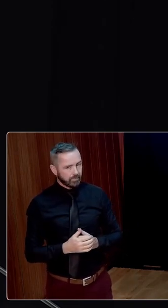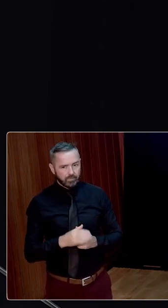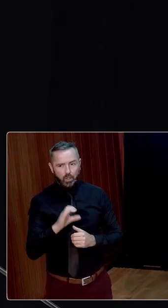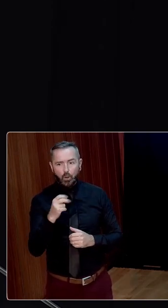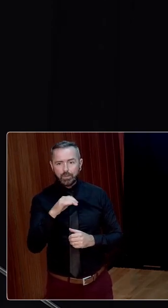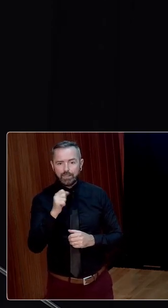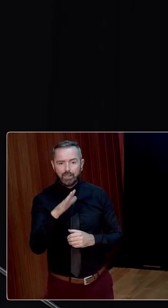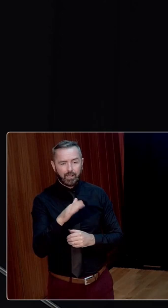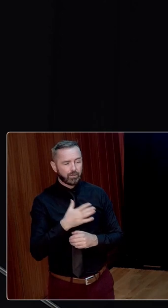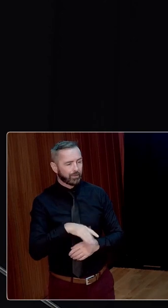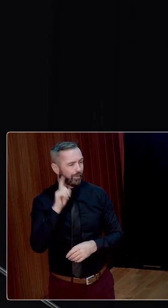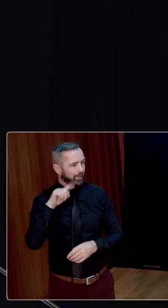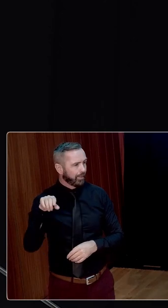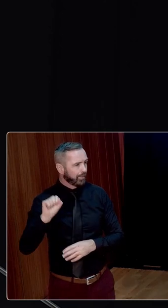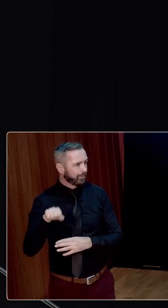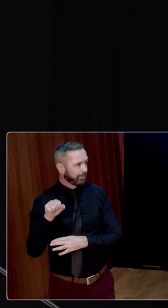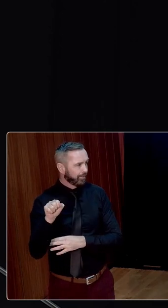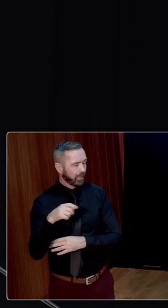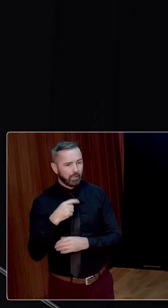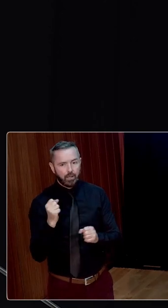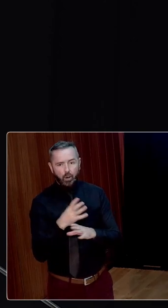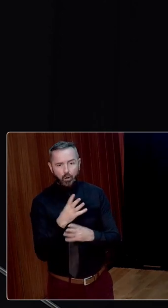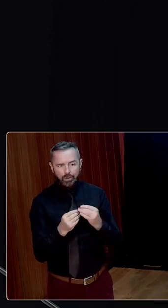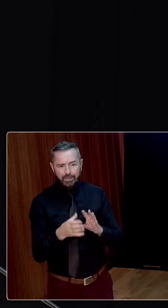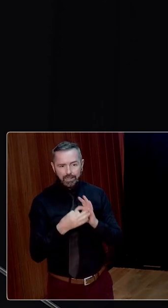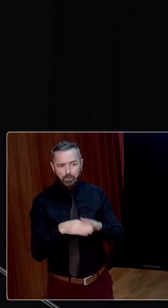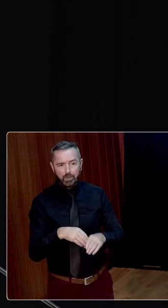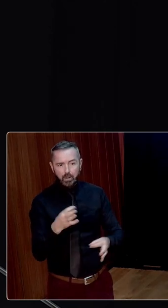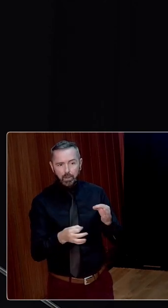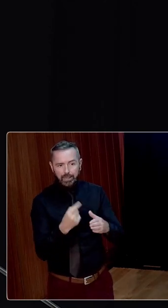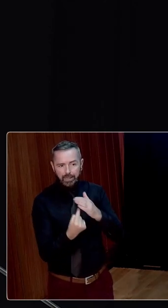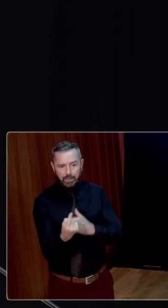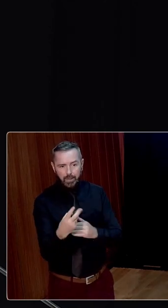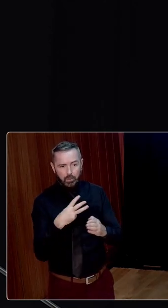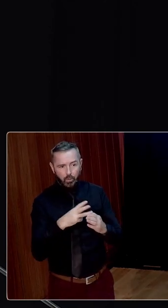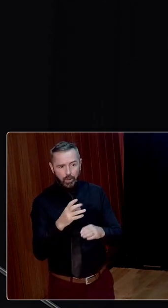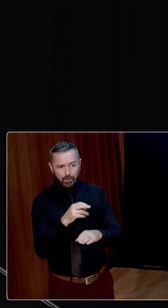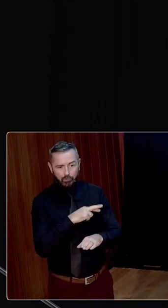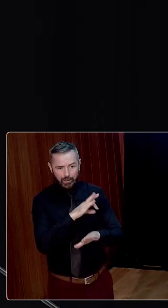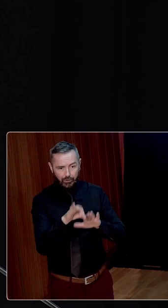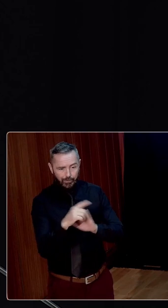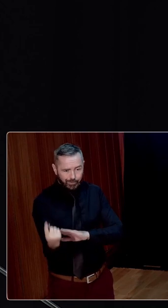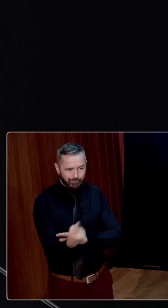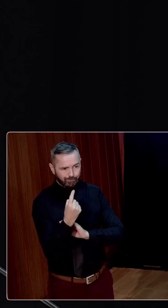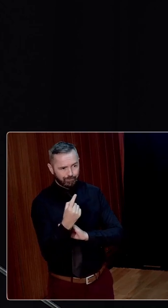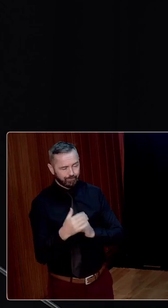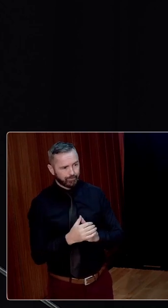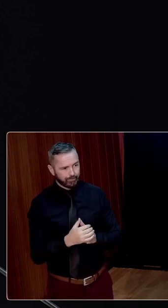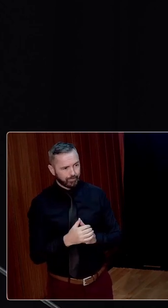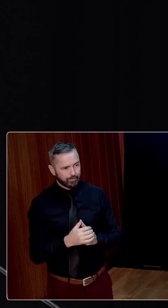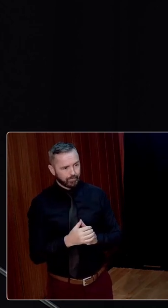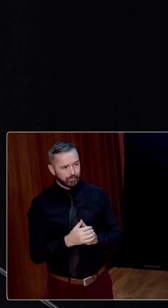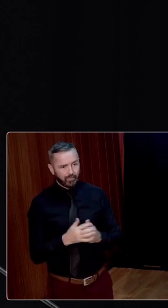the social and economic sloganeering which had attended the path to political independence when faced with the realities of government. The primacy